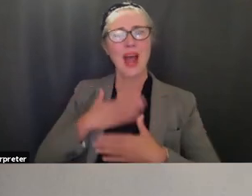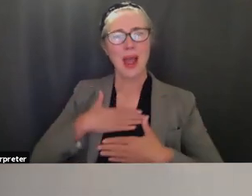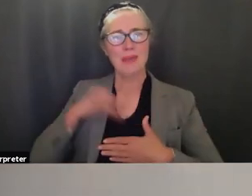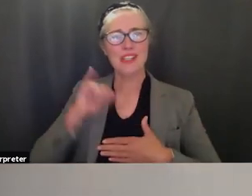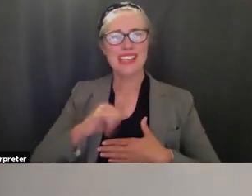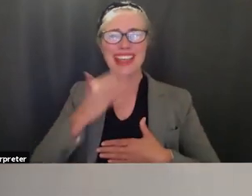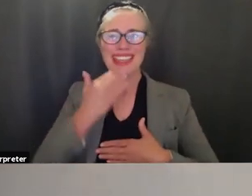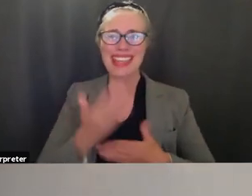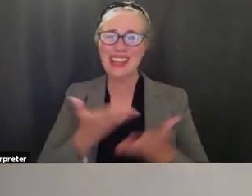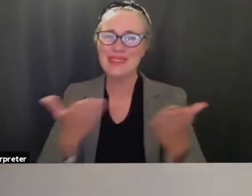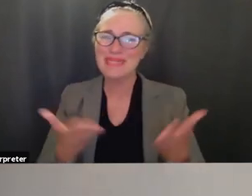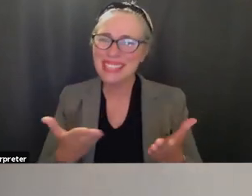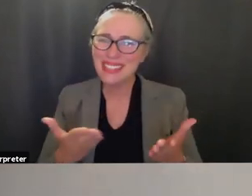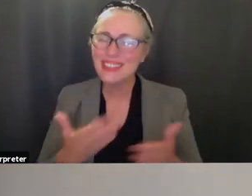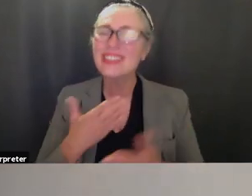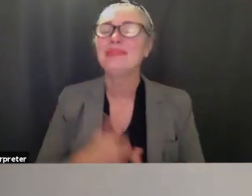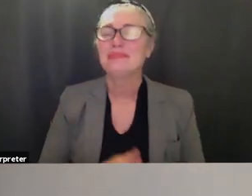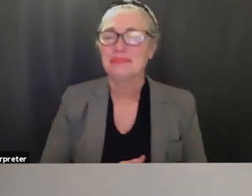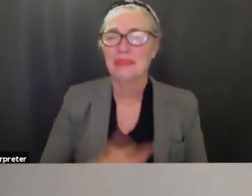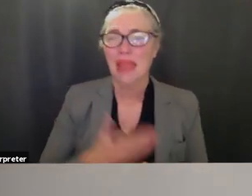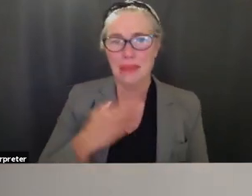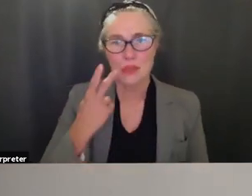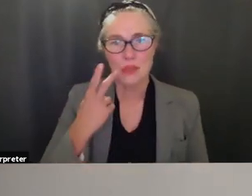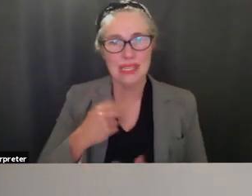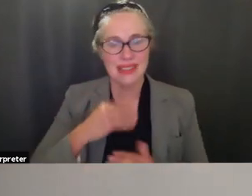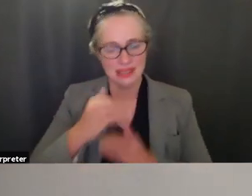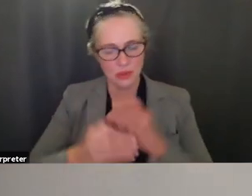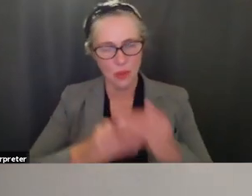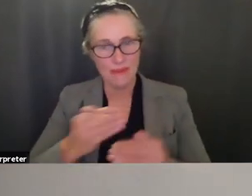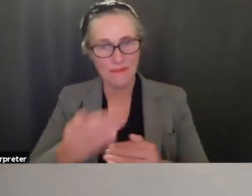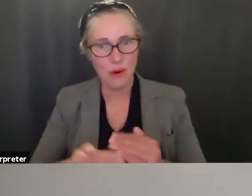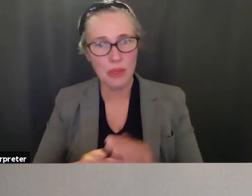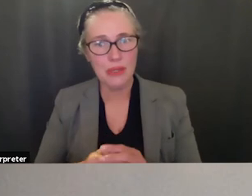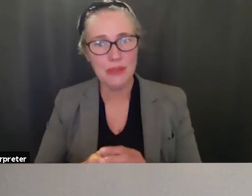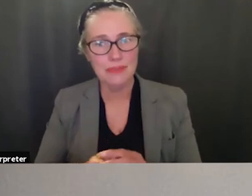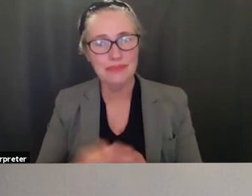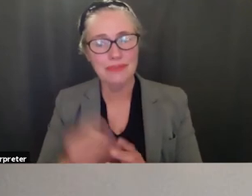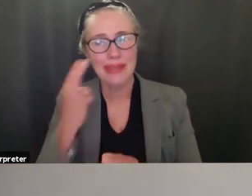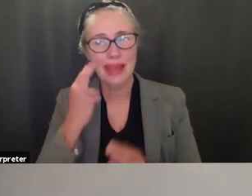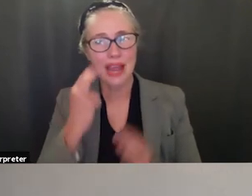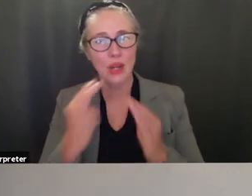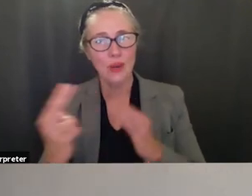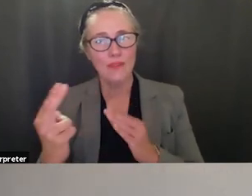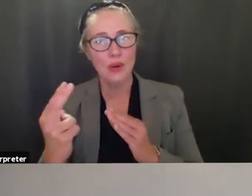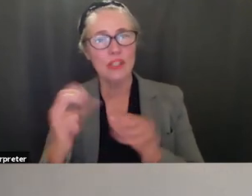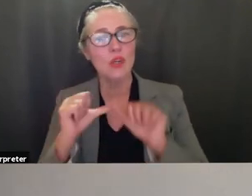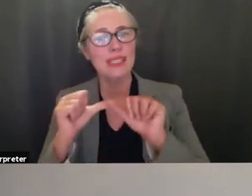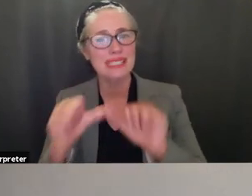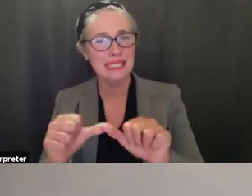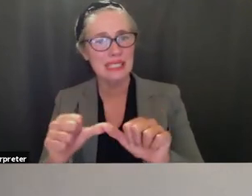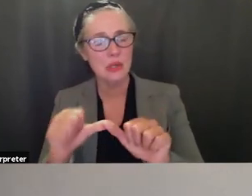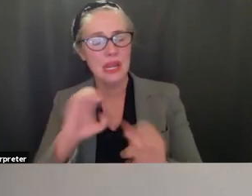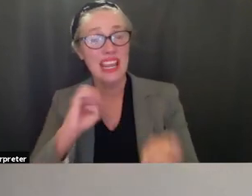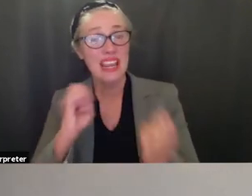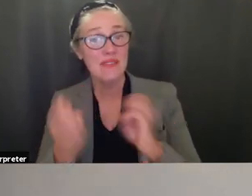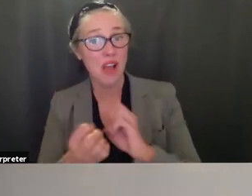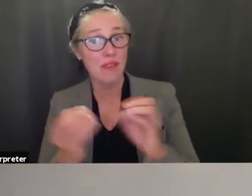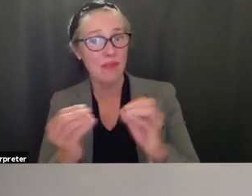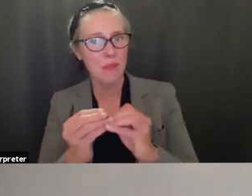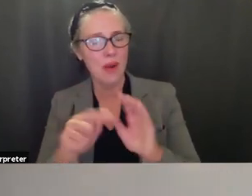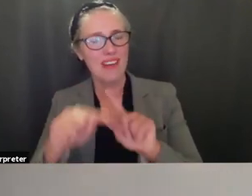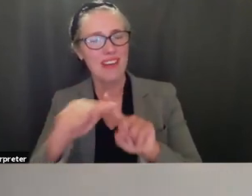glad that i'm here to see this going forward and so um and i look forward to to how it continues to evolve in a positive way